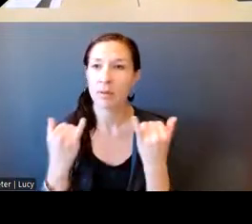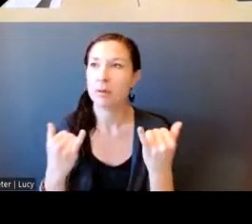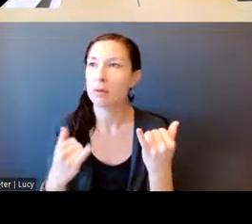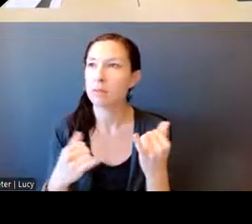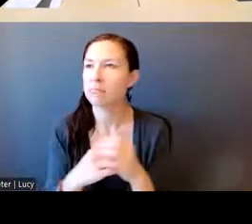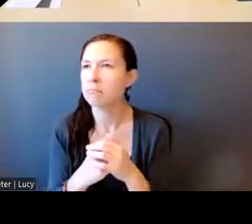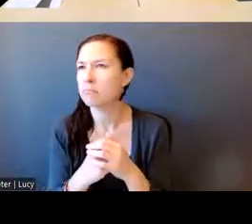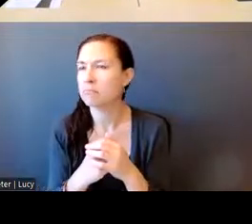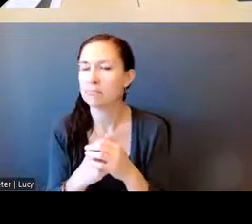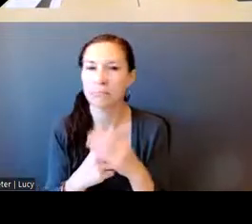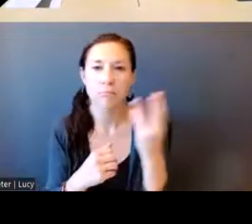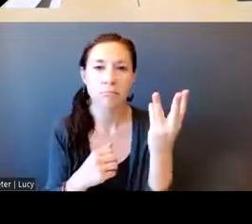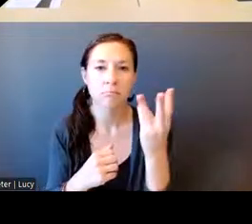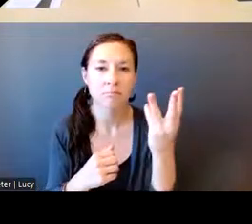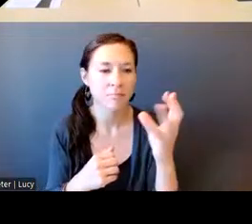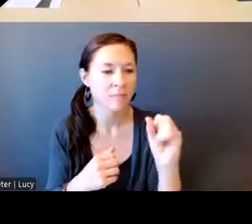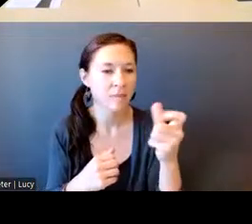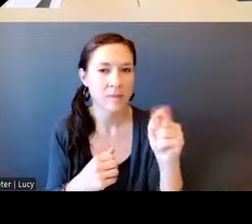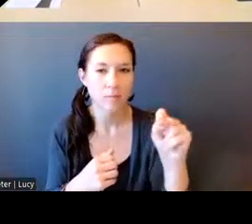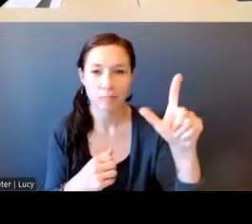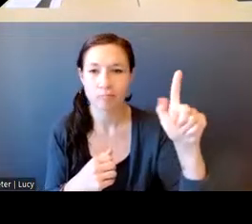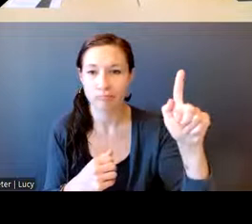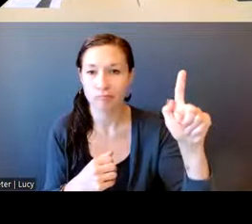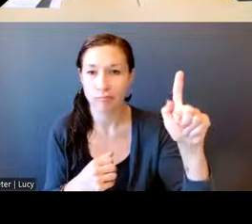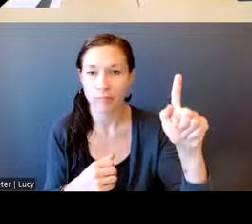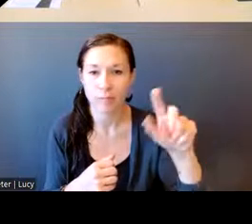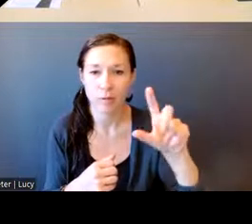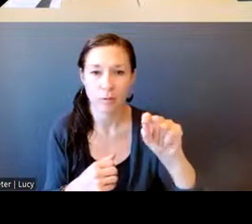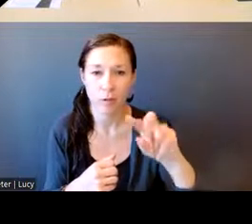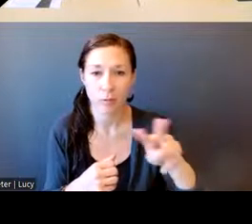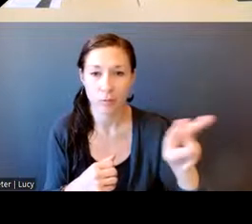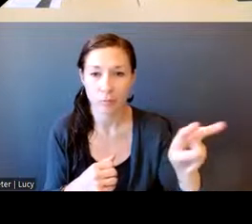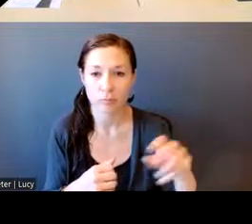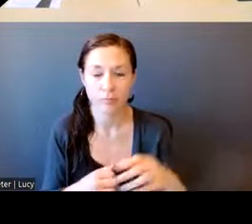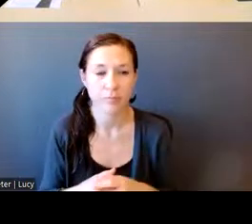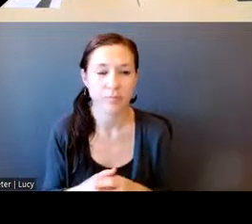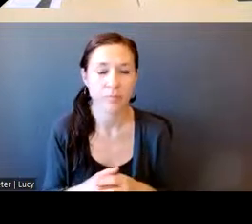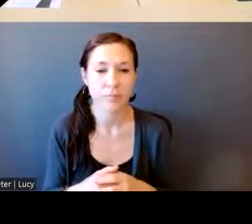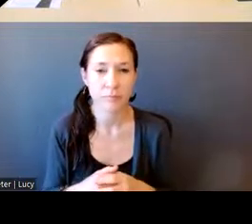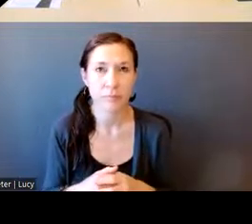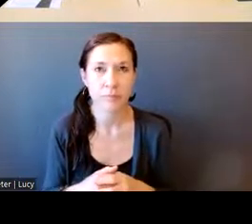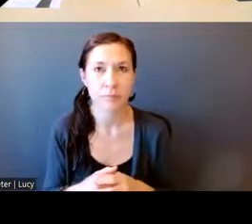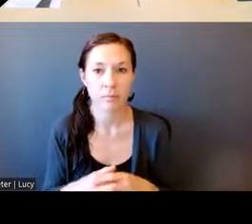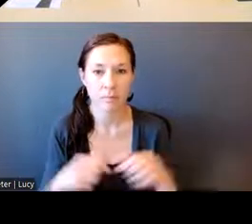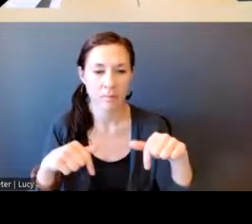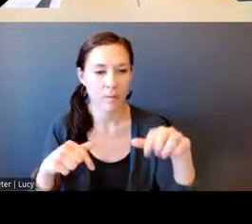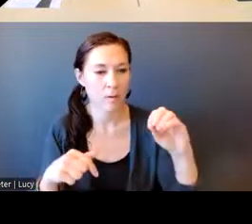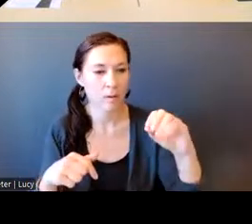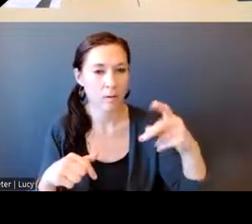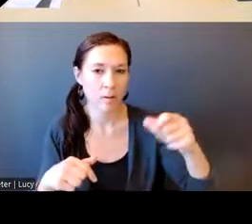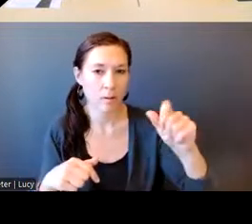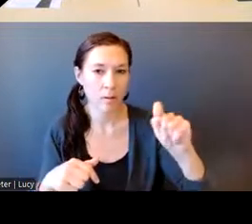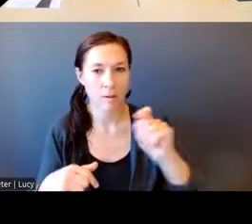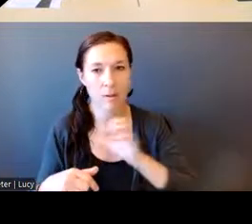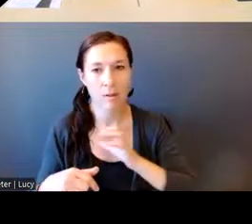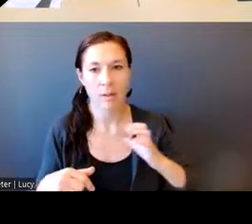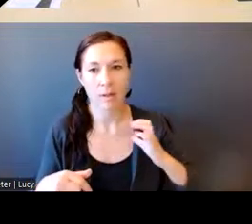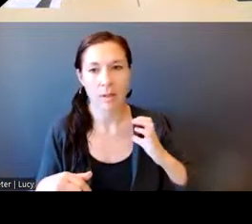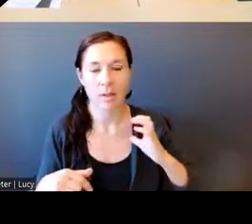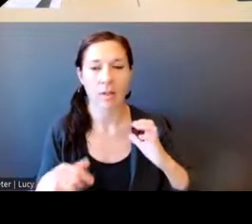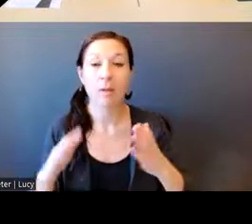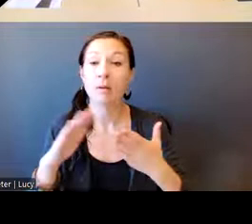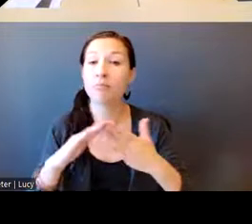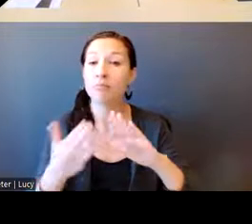Wednesday, September 21st, and it is OPAC Commission Meetings Community Meeting,